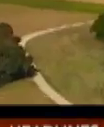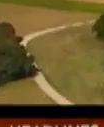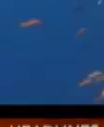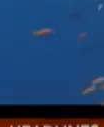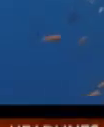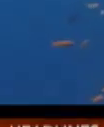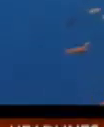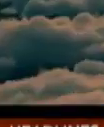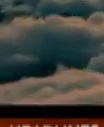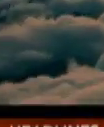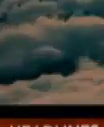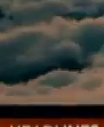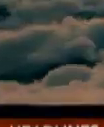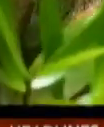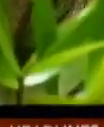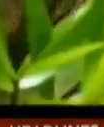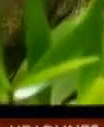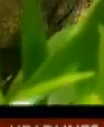tomorrow.